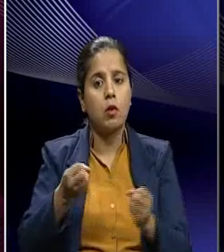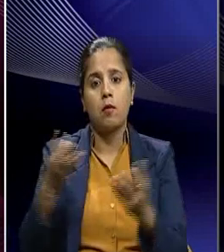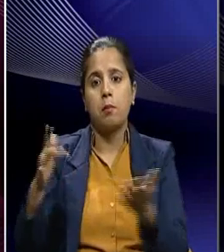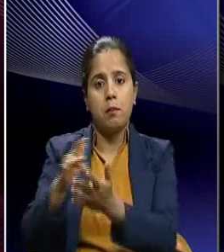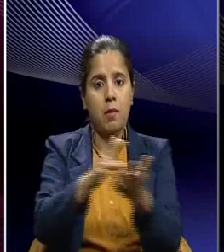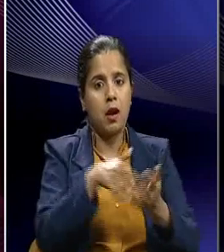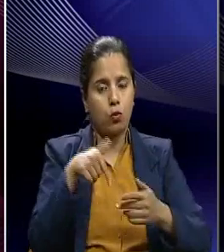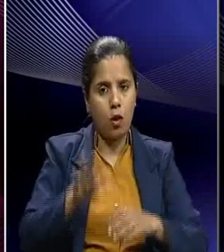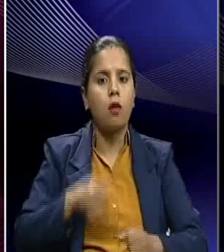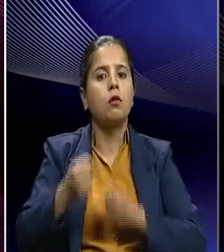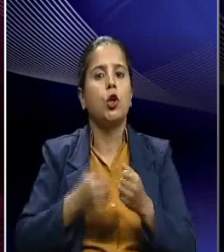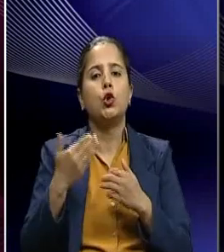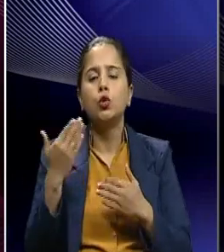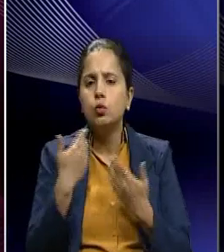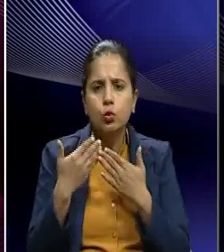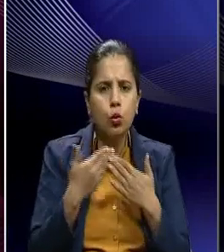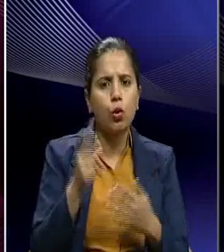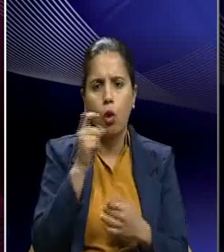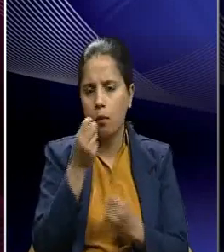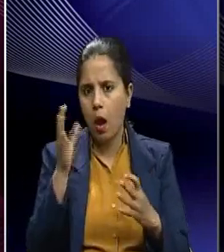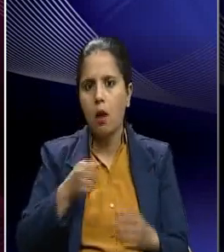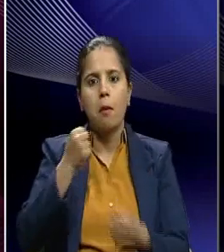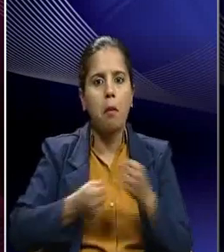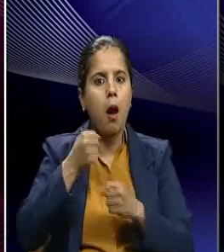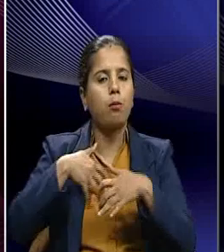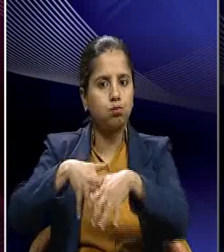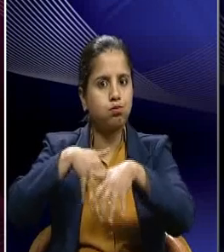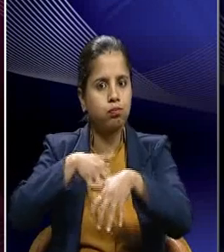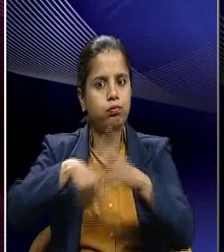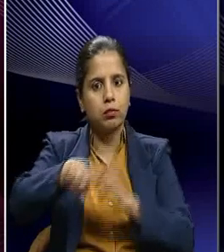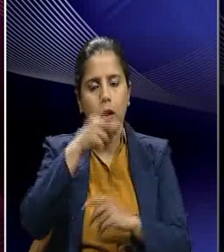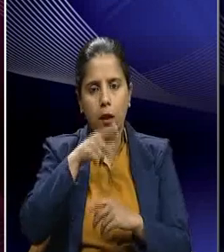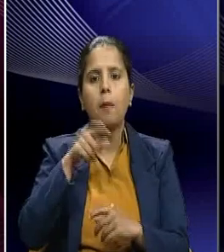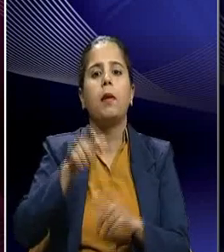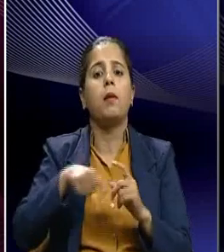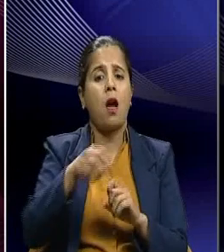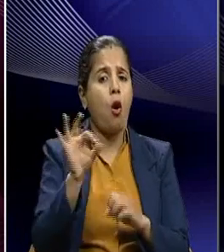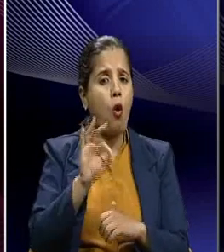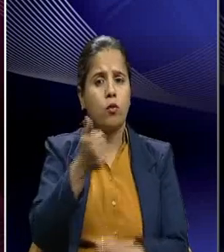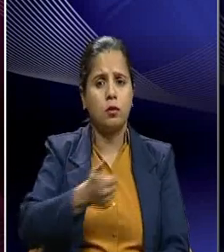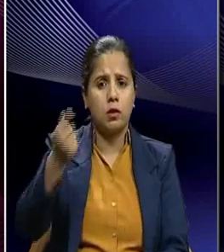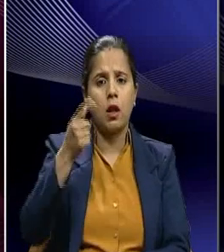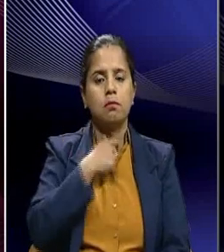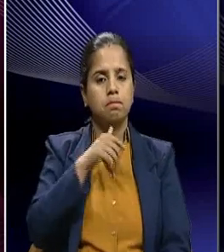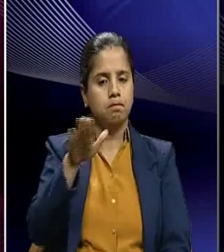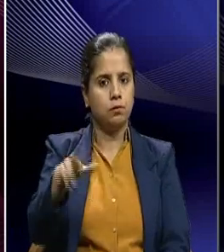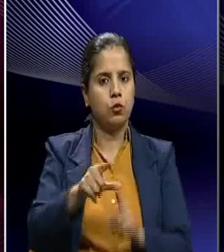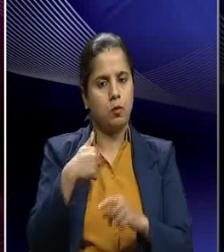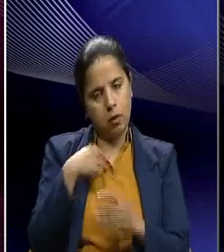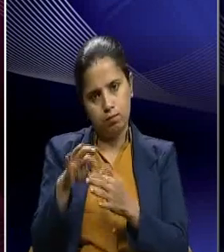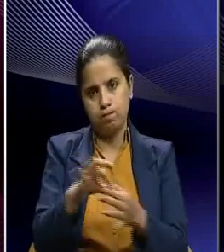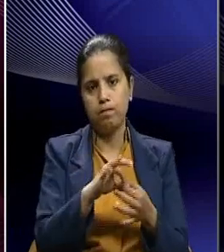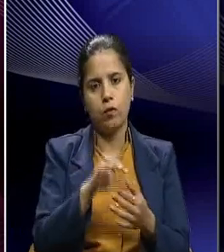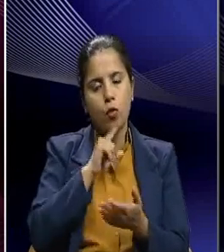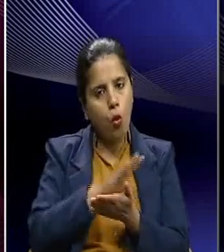in various schools and colleges and how officials and others they take this pledge to preserve the unity, integrity